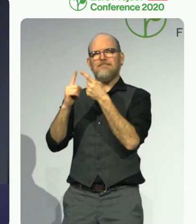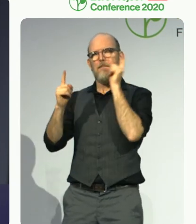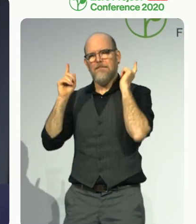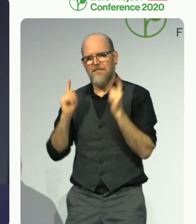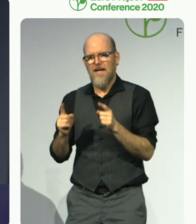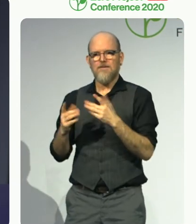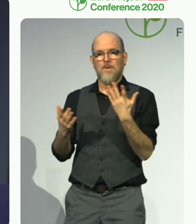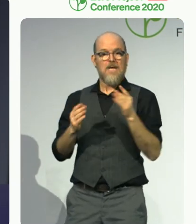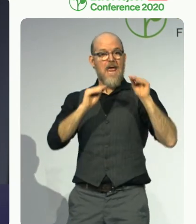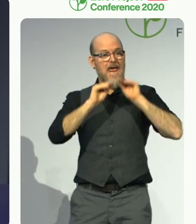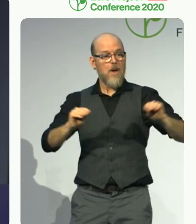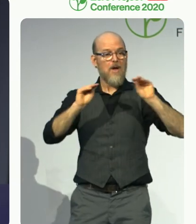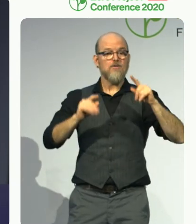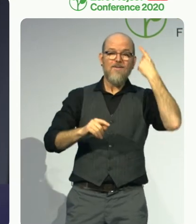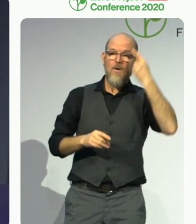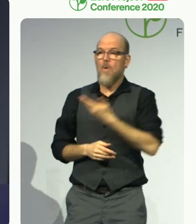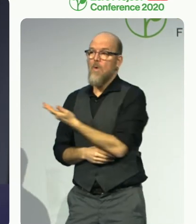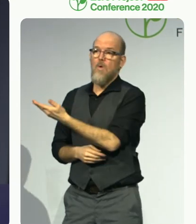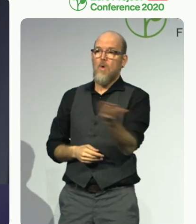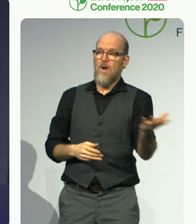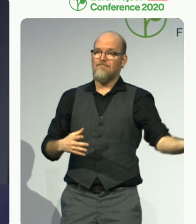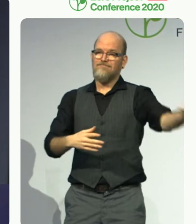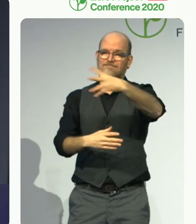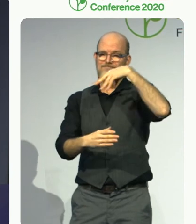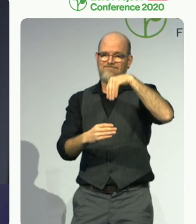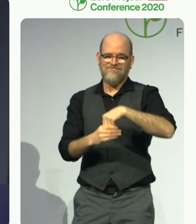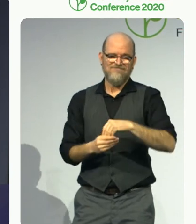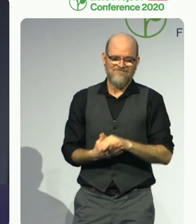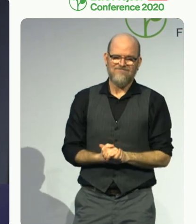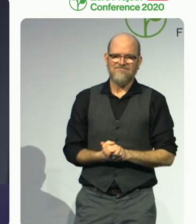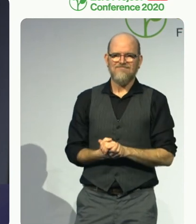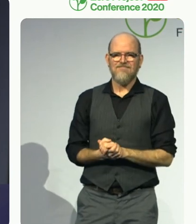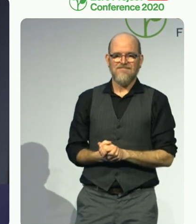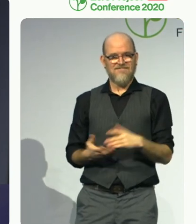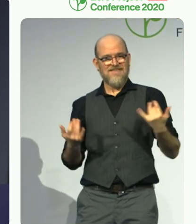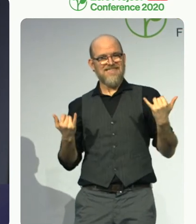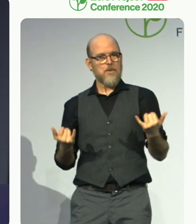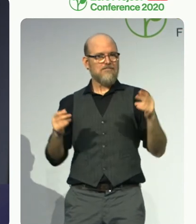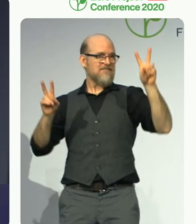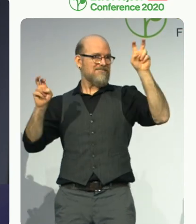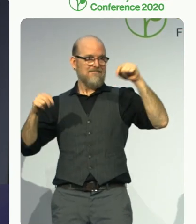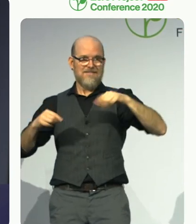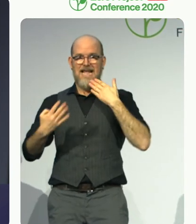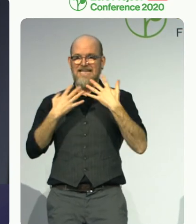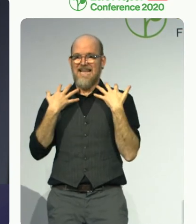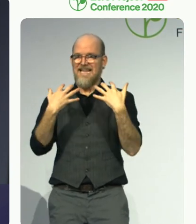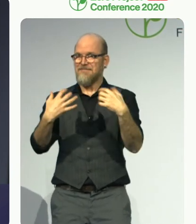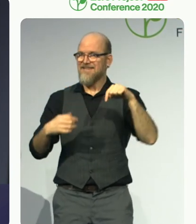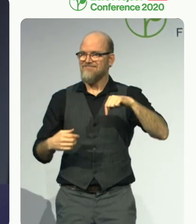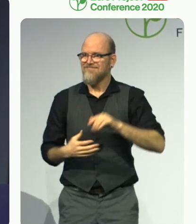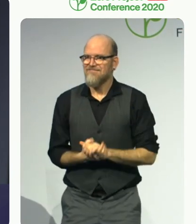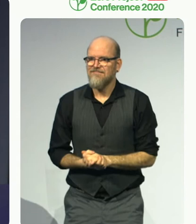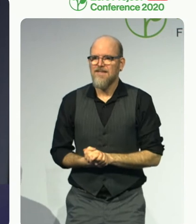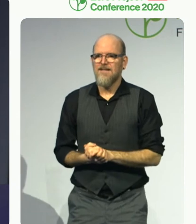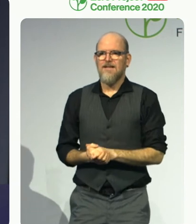So to the conference. We have three great days ahead of us. I am looking